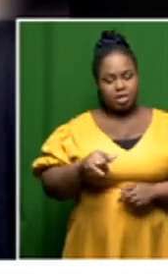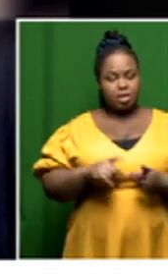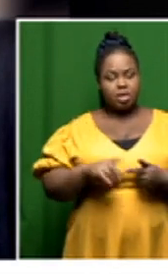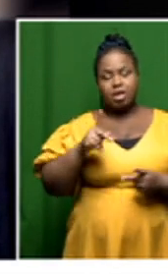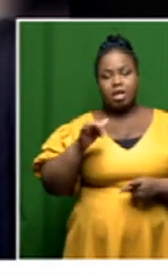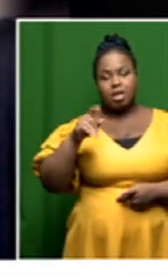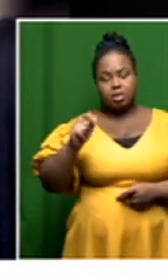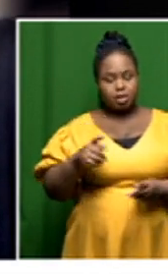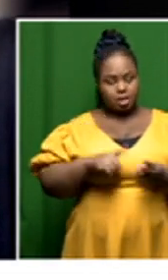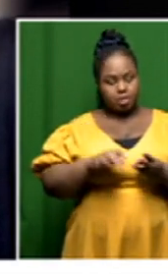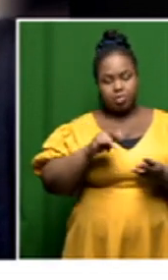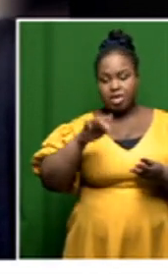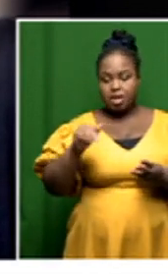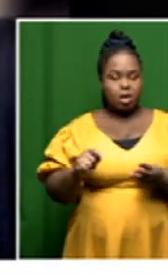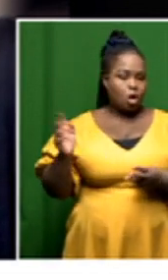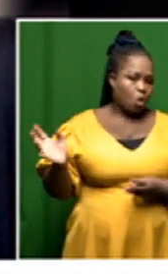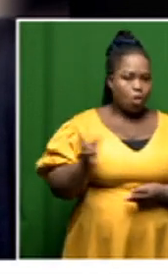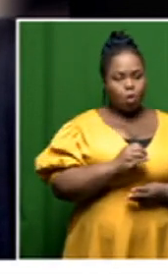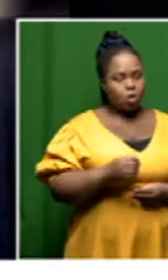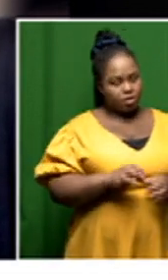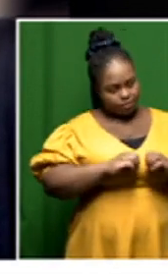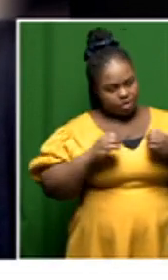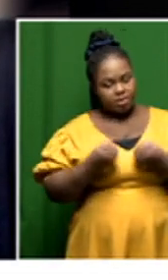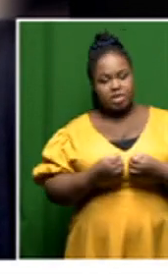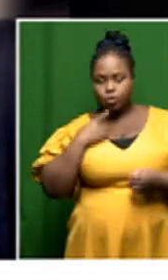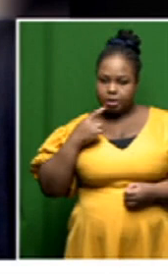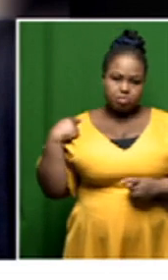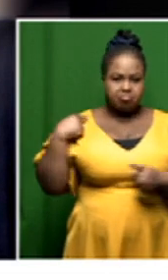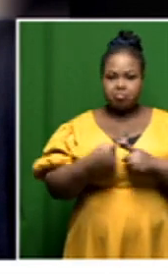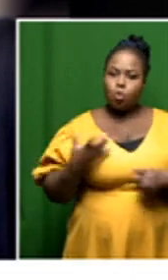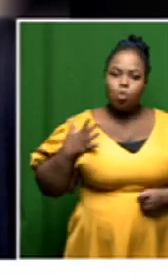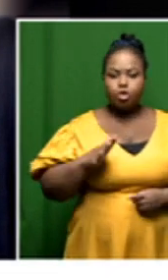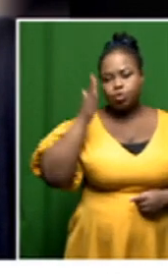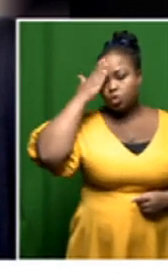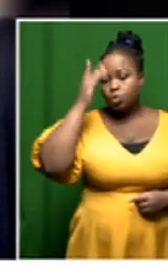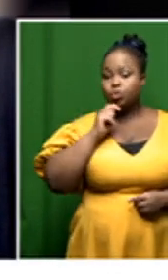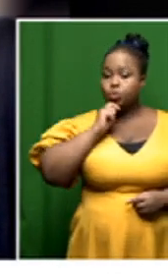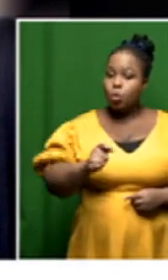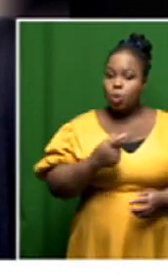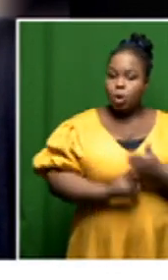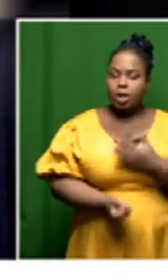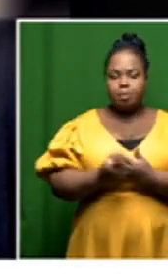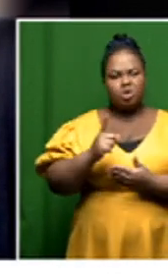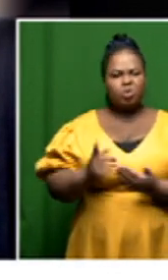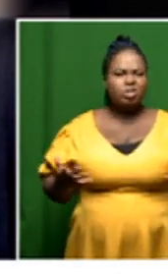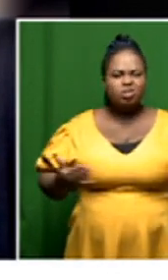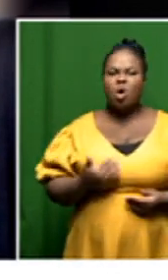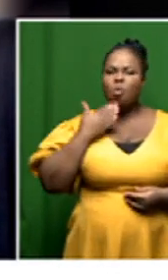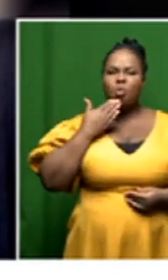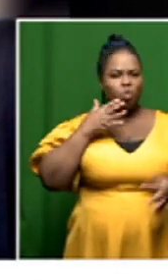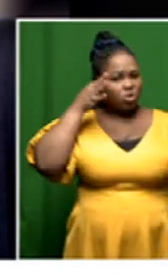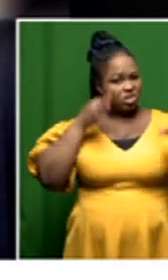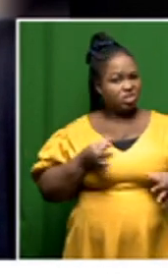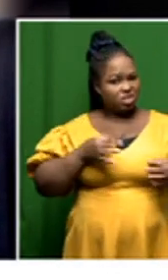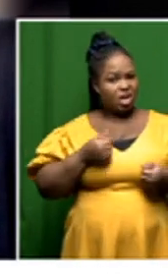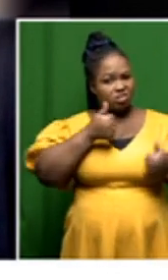kalata family everybody is saying that until we know what had actually happened who in your decision